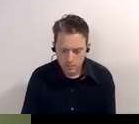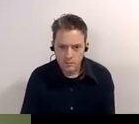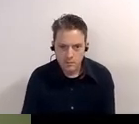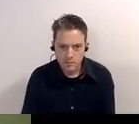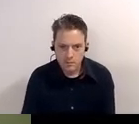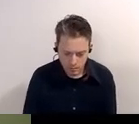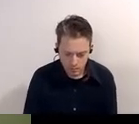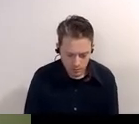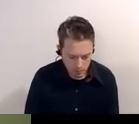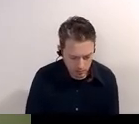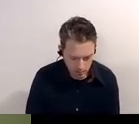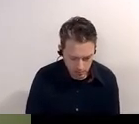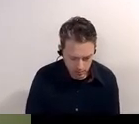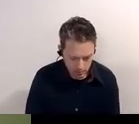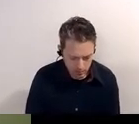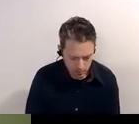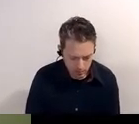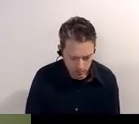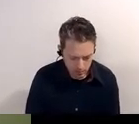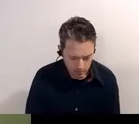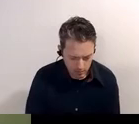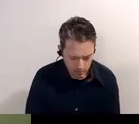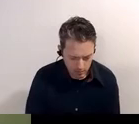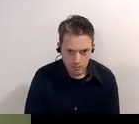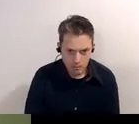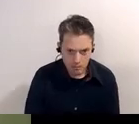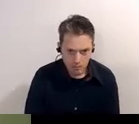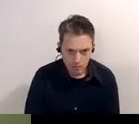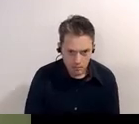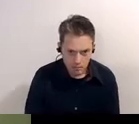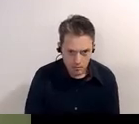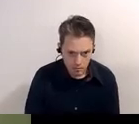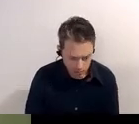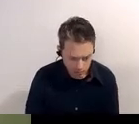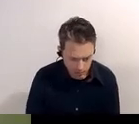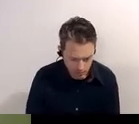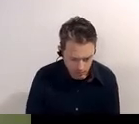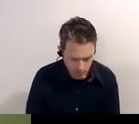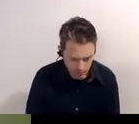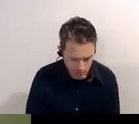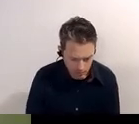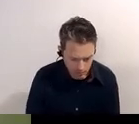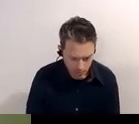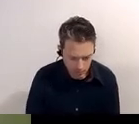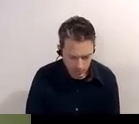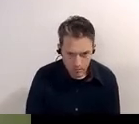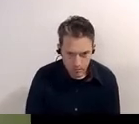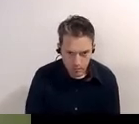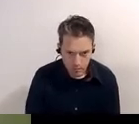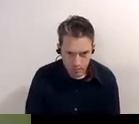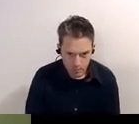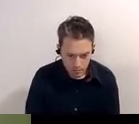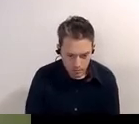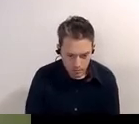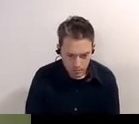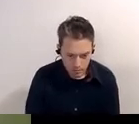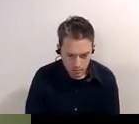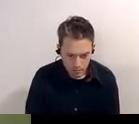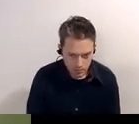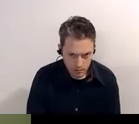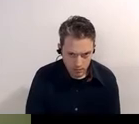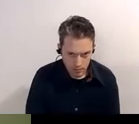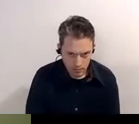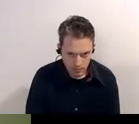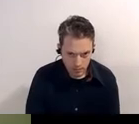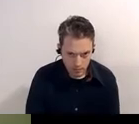sister than uh the 21c but shreve lamb and harman were the architects and in fact for a while they had offices on the